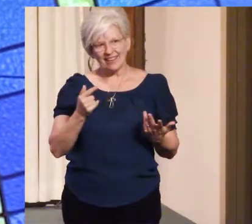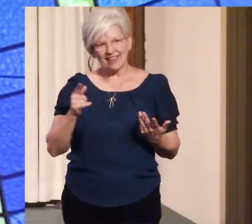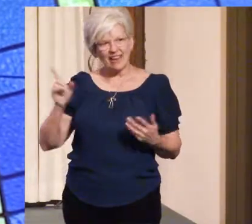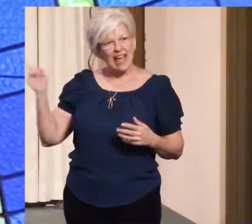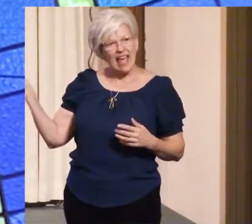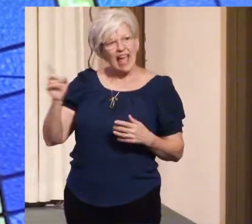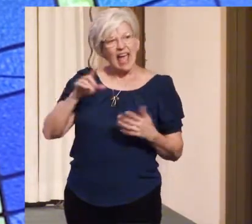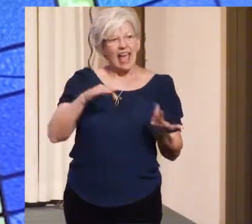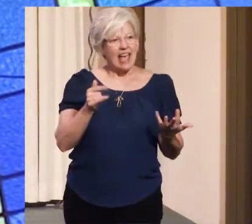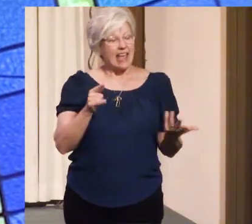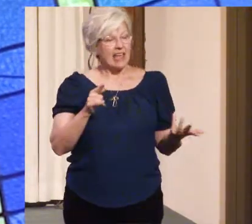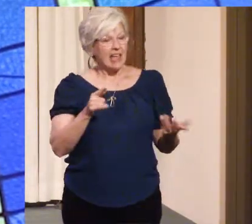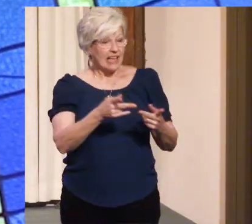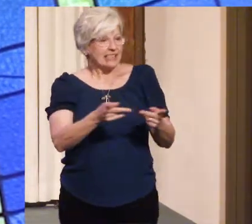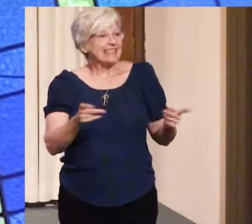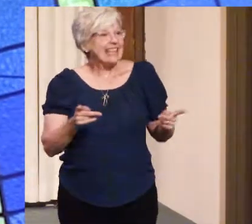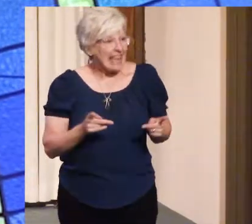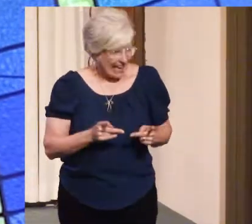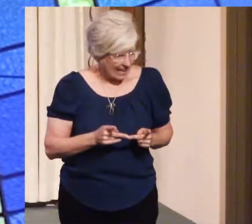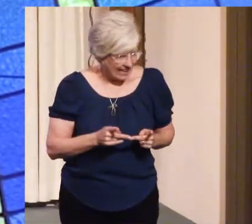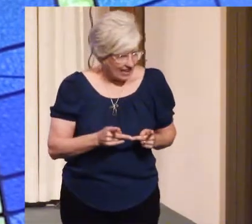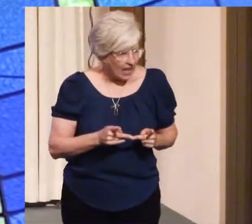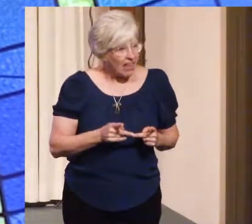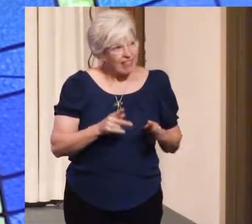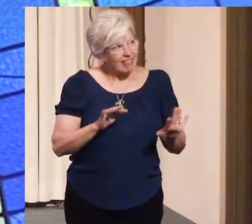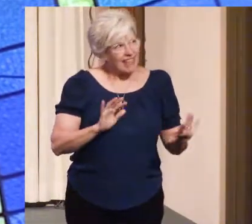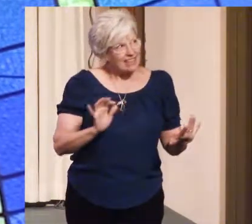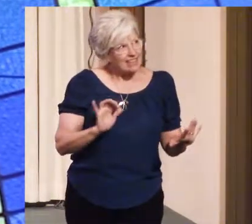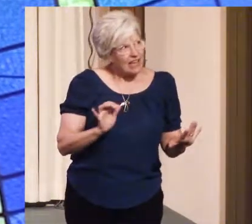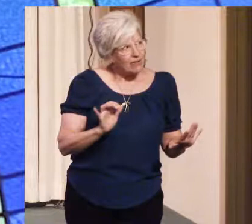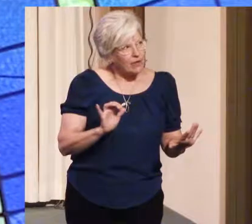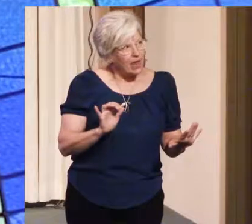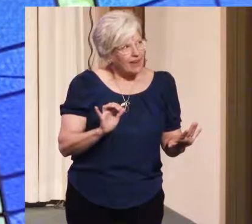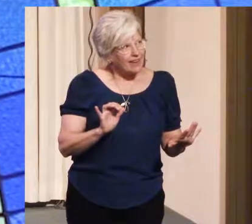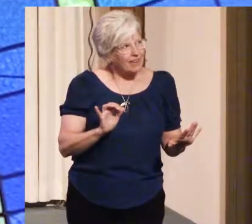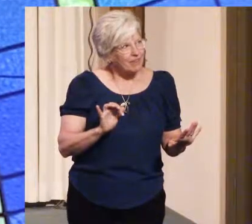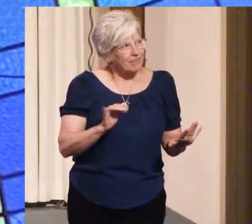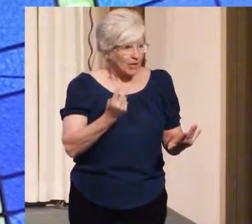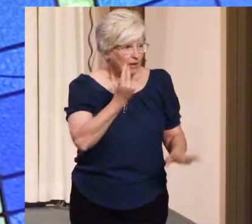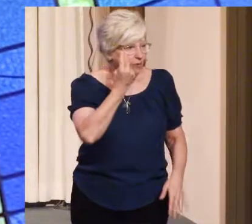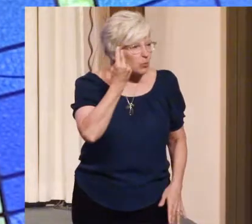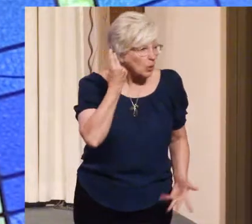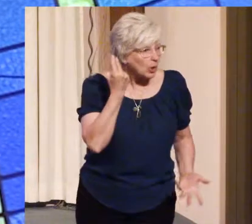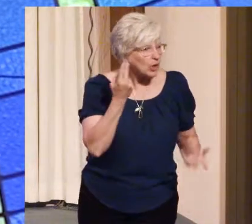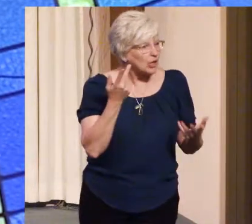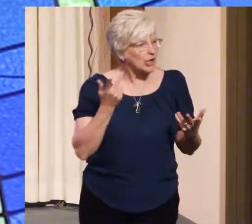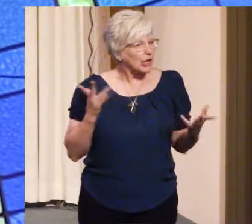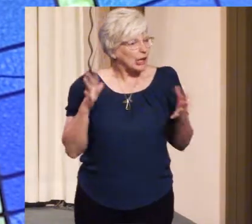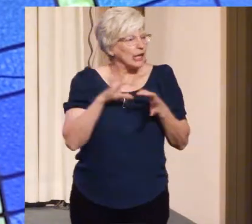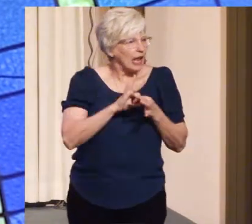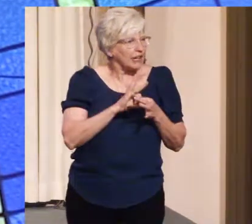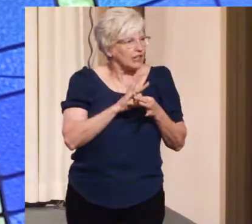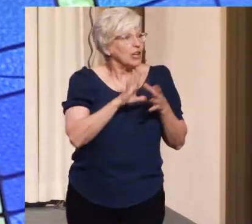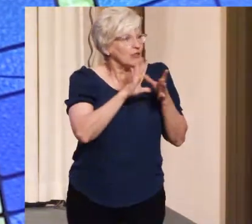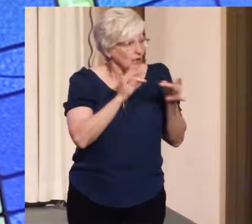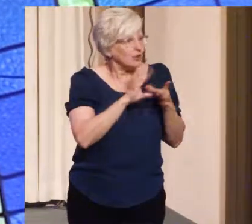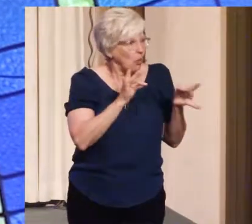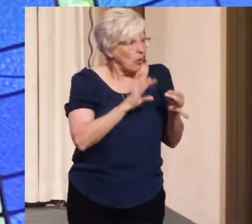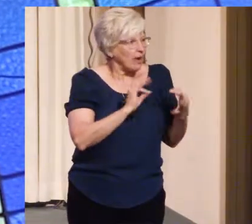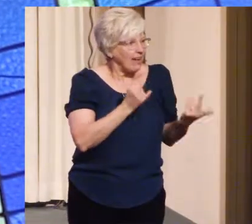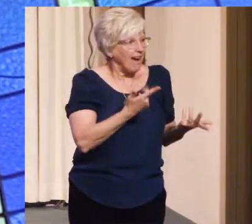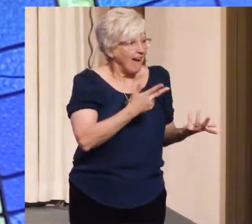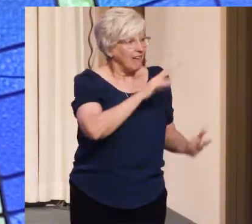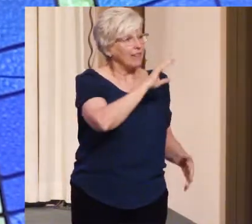reminiscent of John the baptizer and Jesus. Those are essentially their